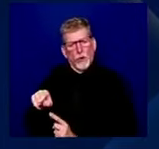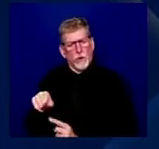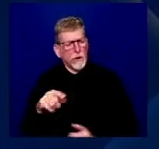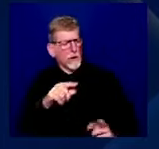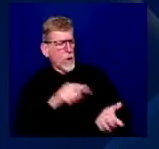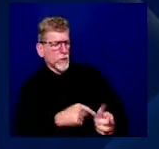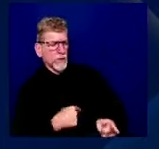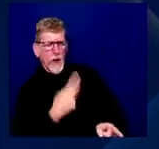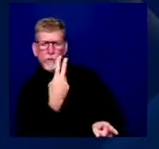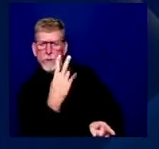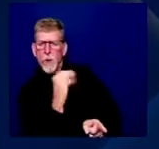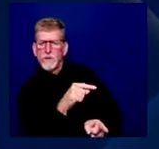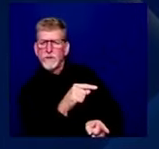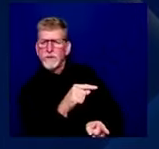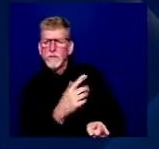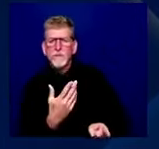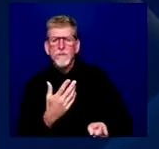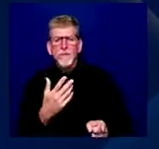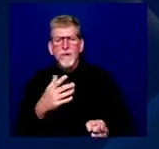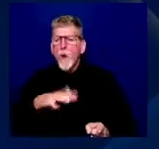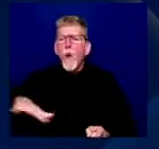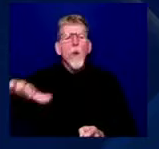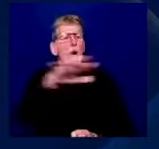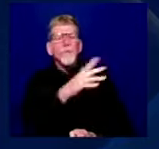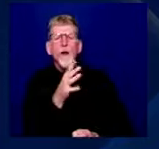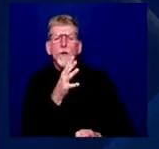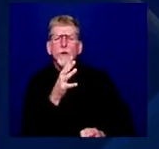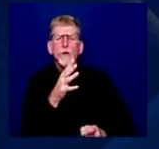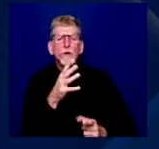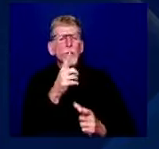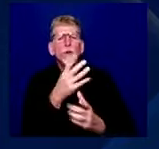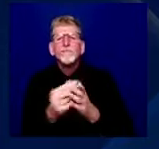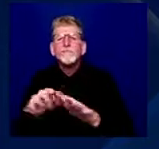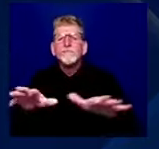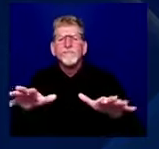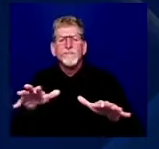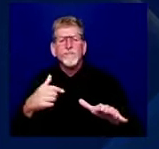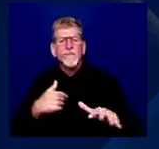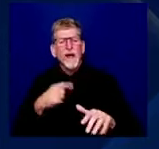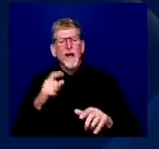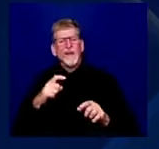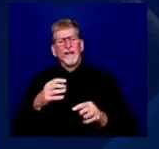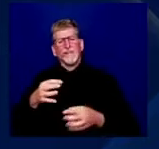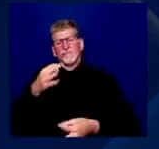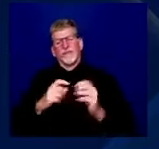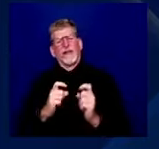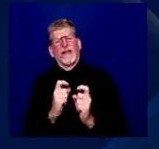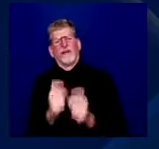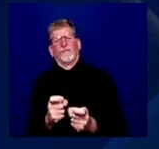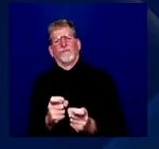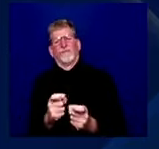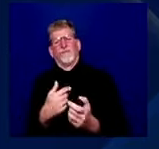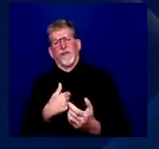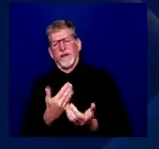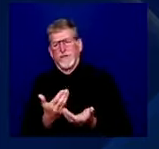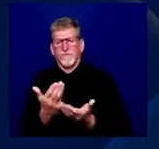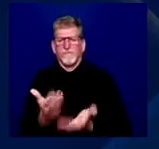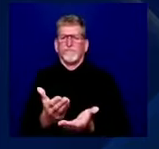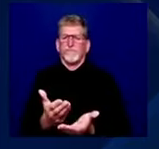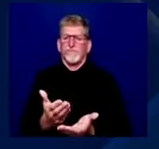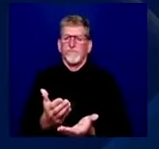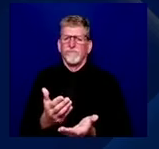have lost their lives, giving the ultimate gift of birth to everything we can to make sure we send other mothers home with their precious babies.